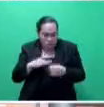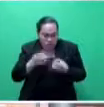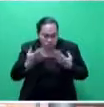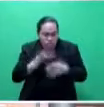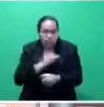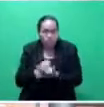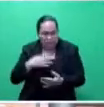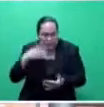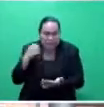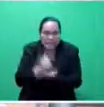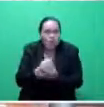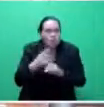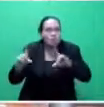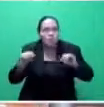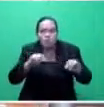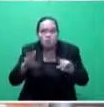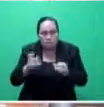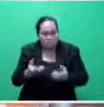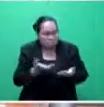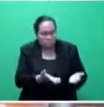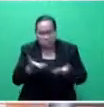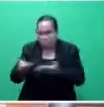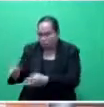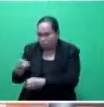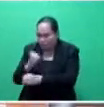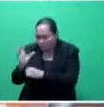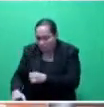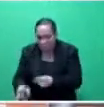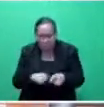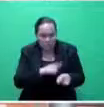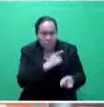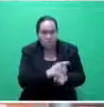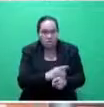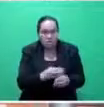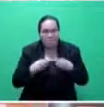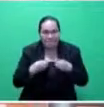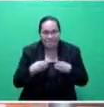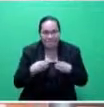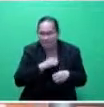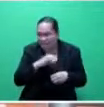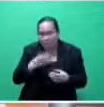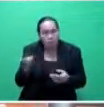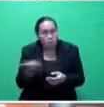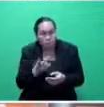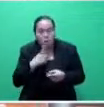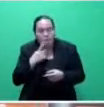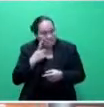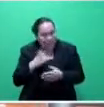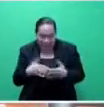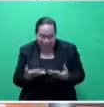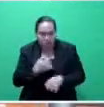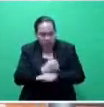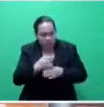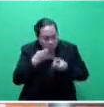stakeholders, the employers, the employees. So by having this definition, we're actually telling both the parties, this